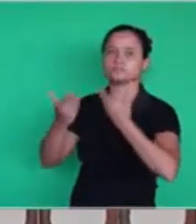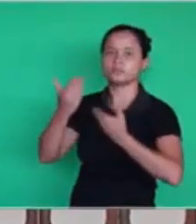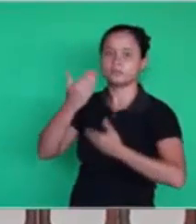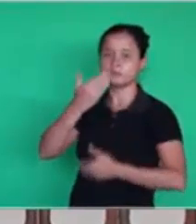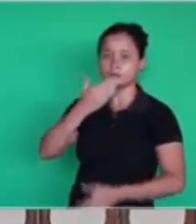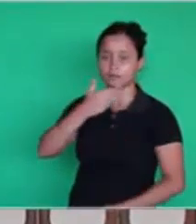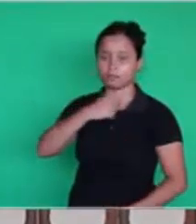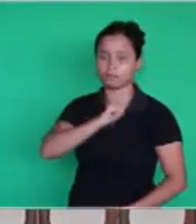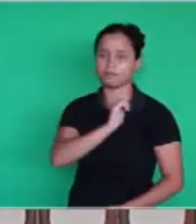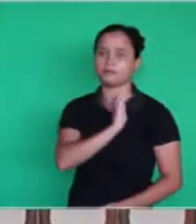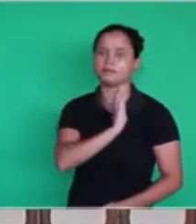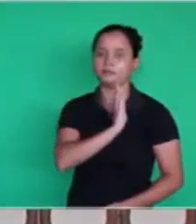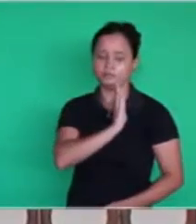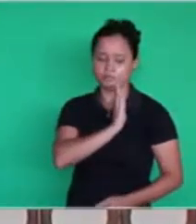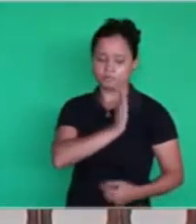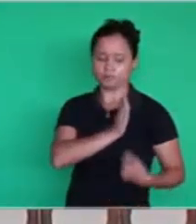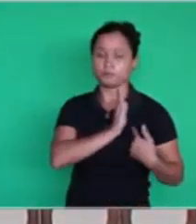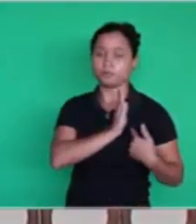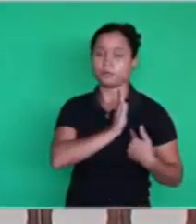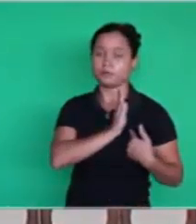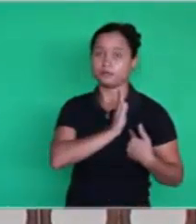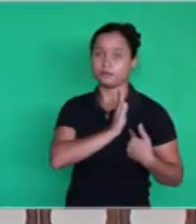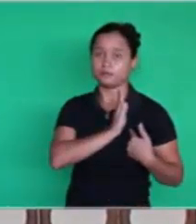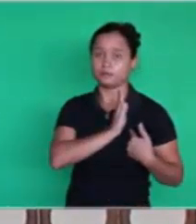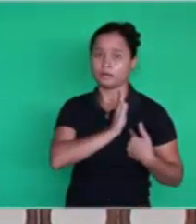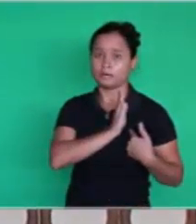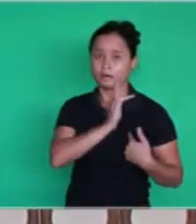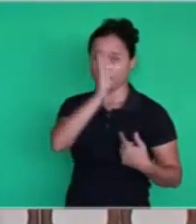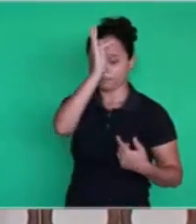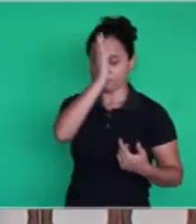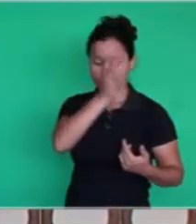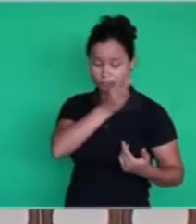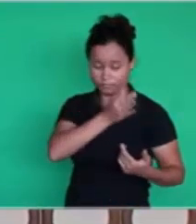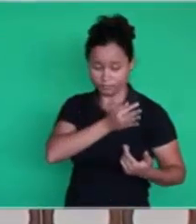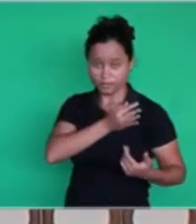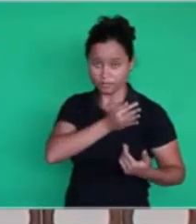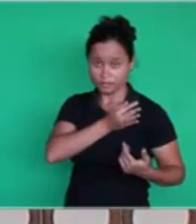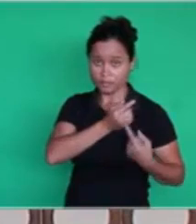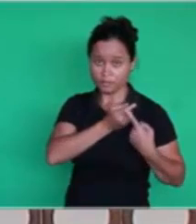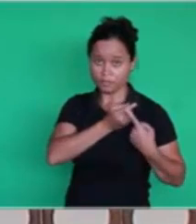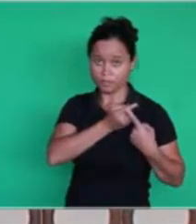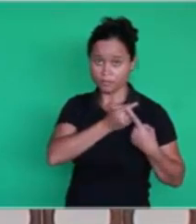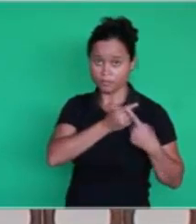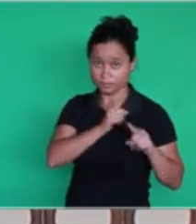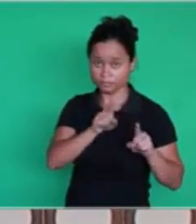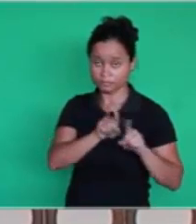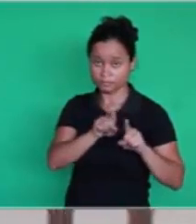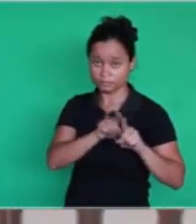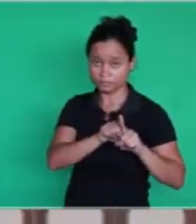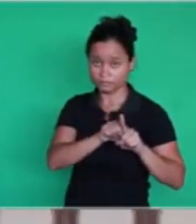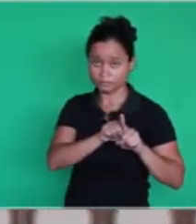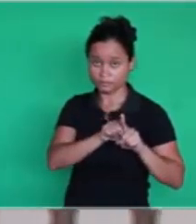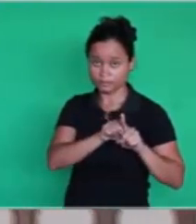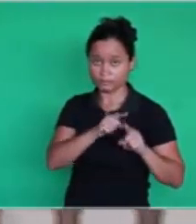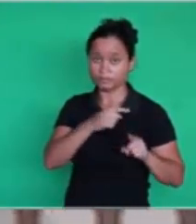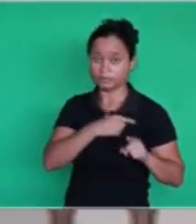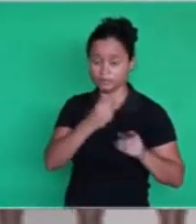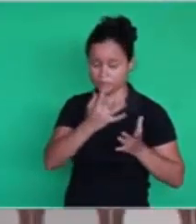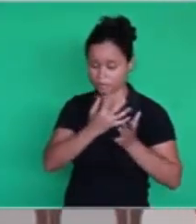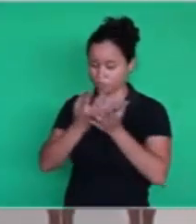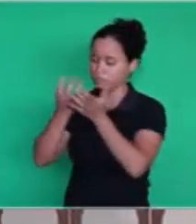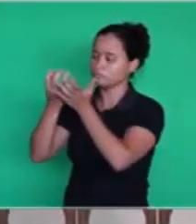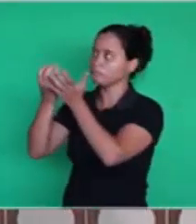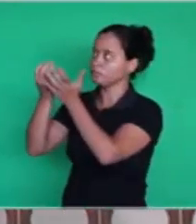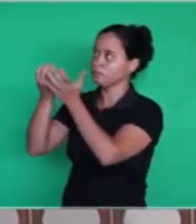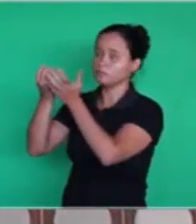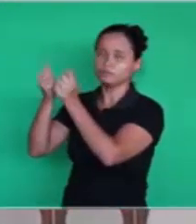is opened in this faith, and this faith that came from above goes back. This is another faith that men talk